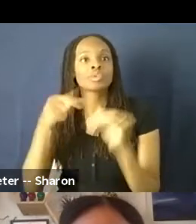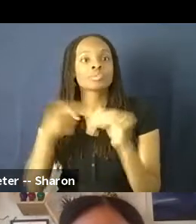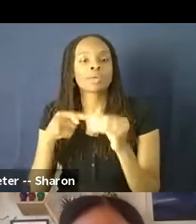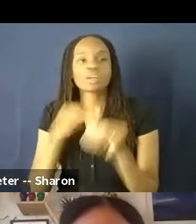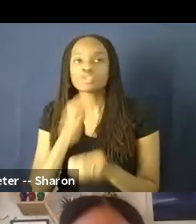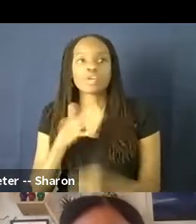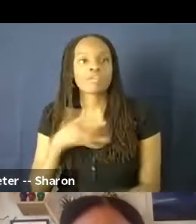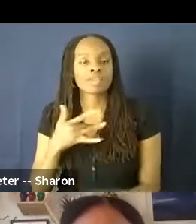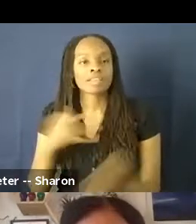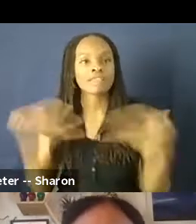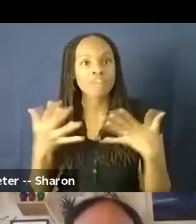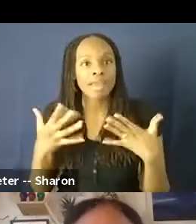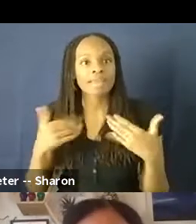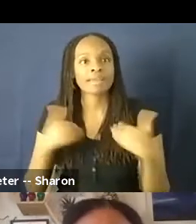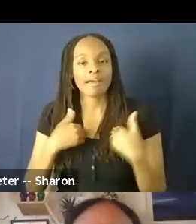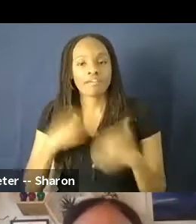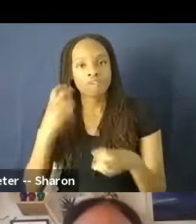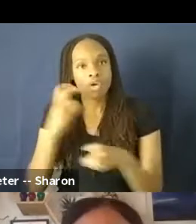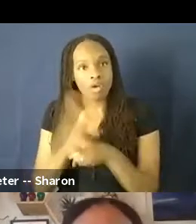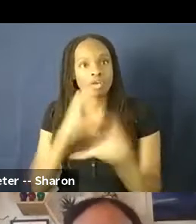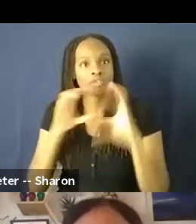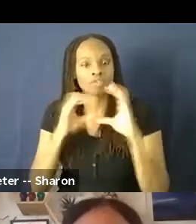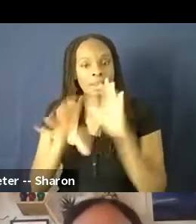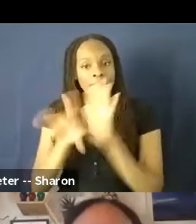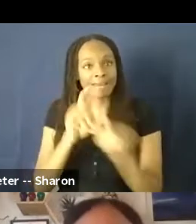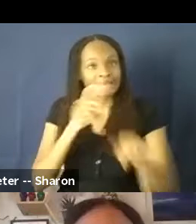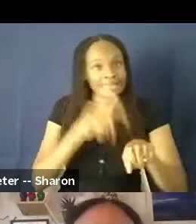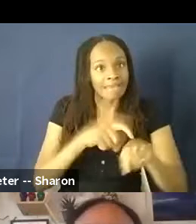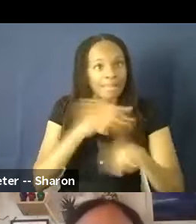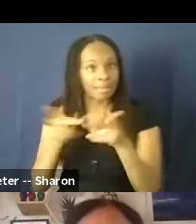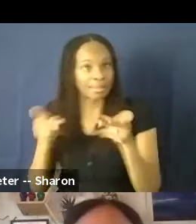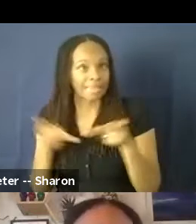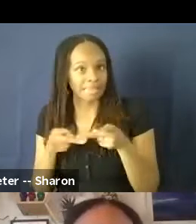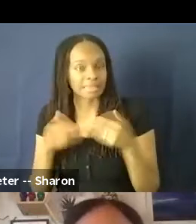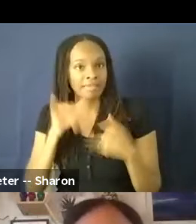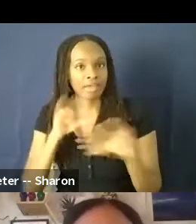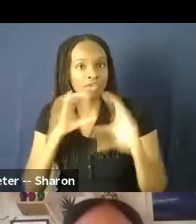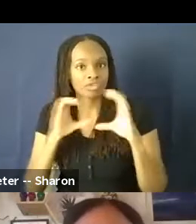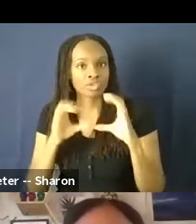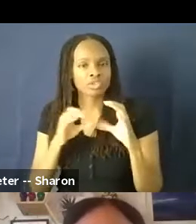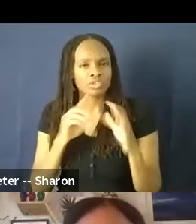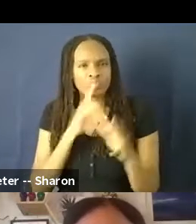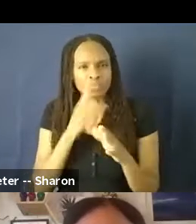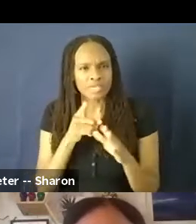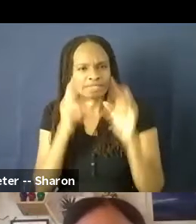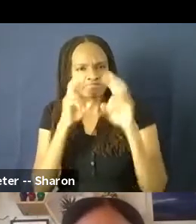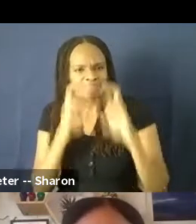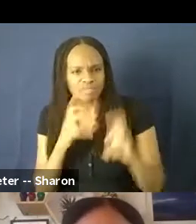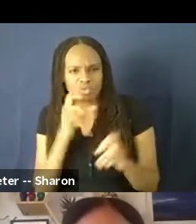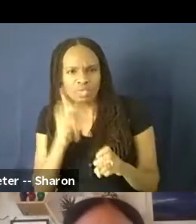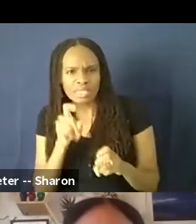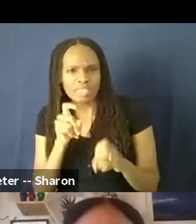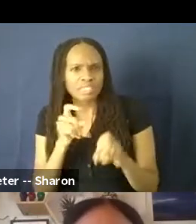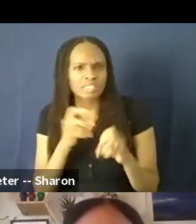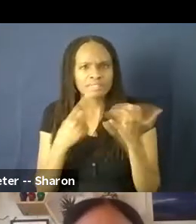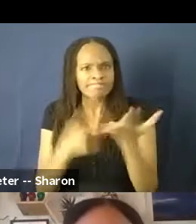conversations and also picking the time and place to have them. You know, so like sizing up who you need to talk to, figuring